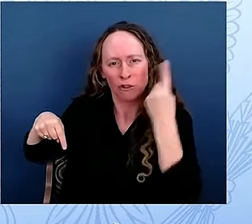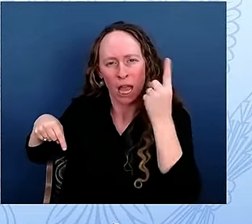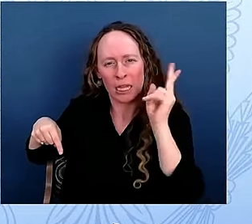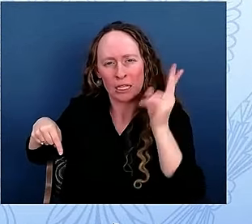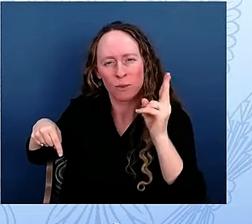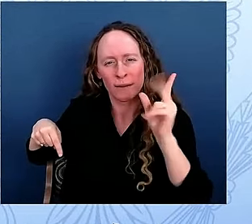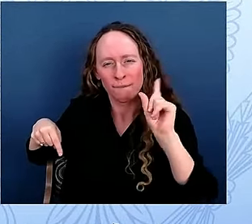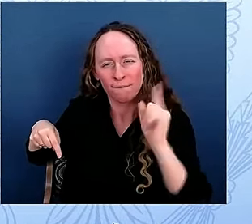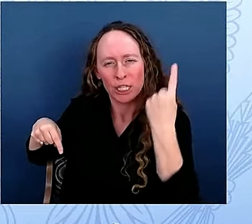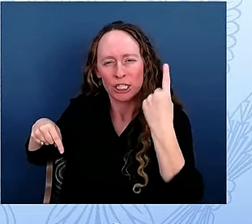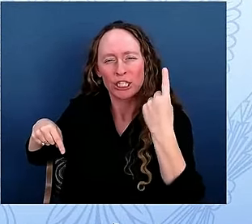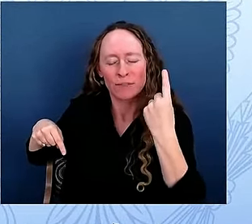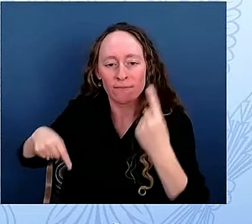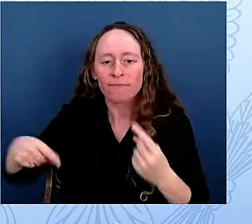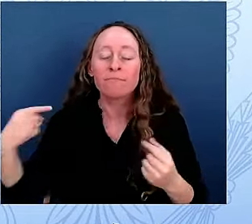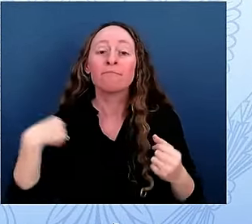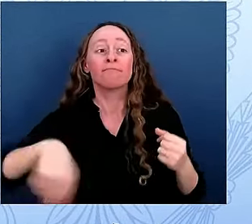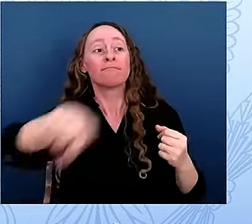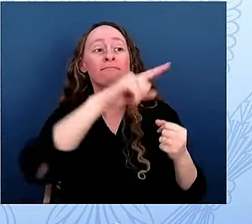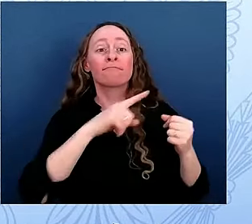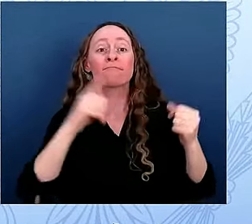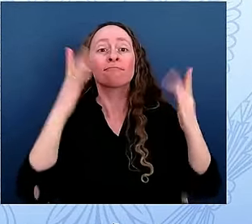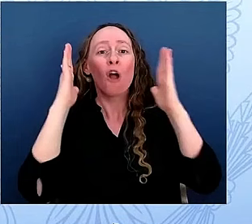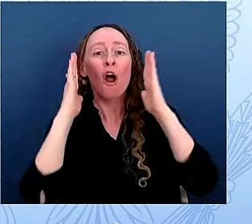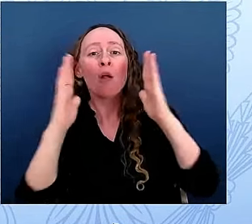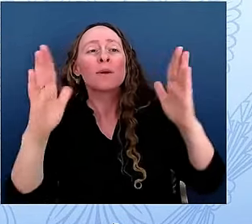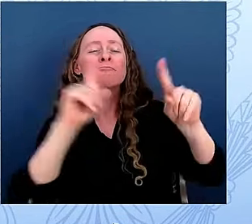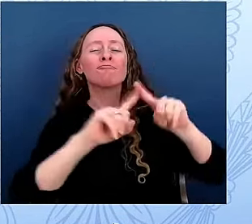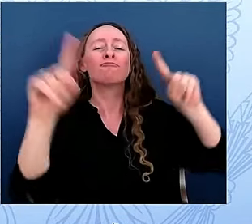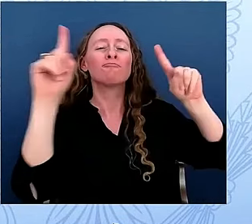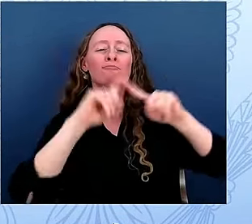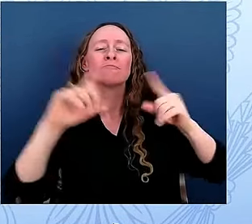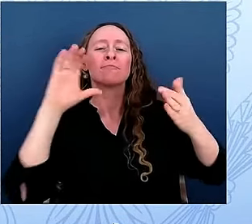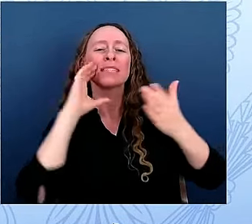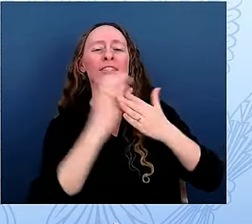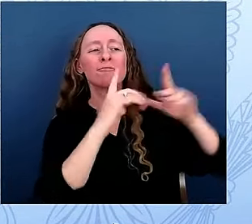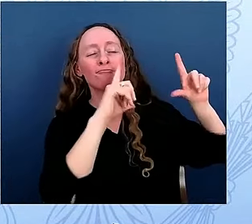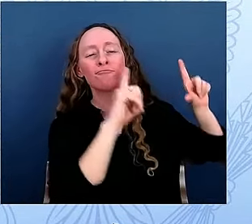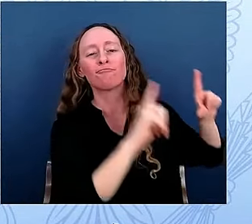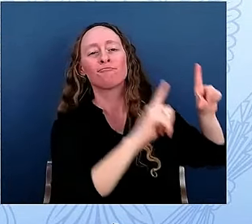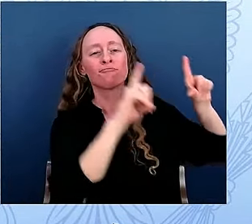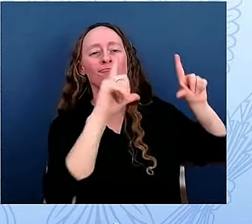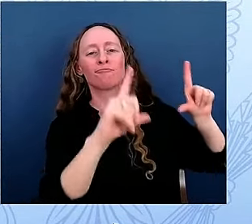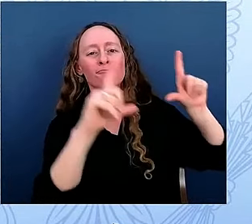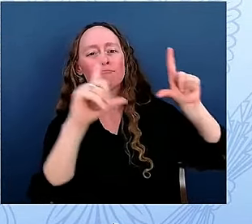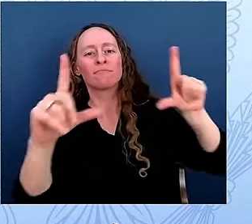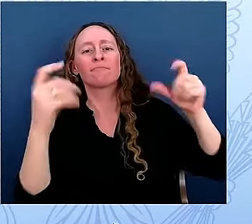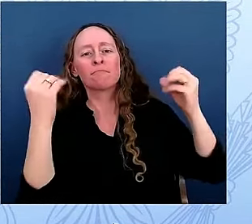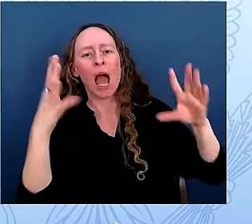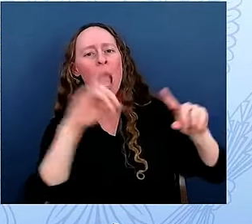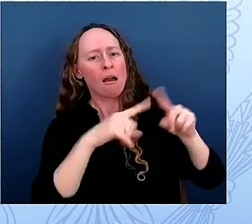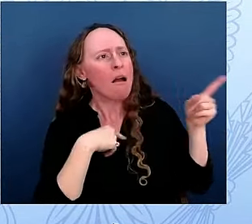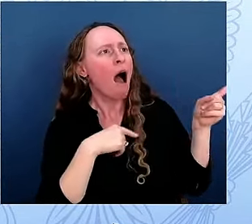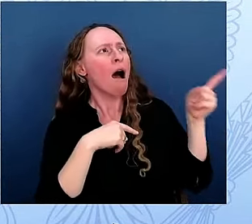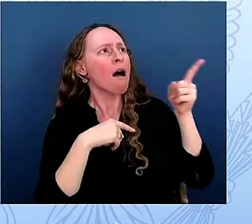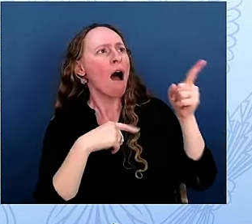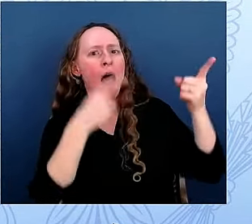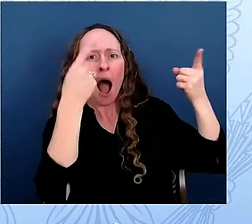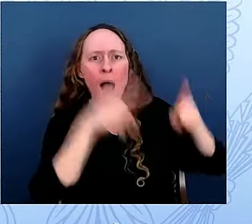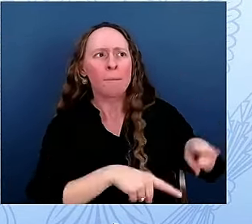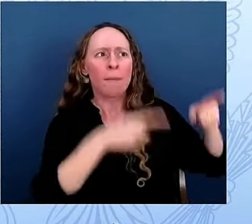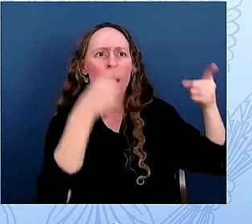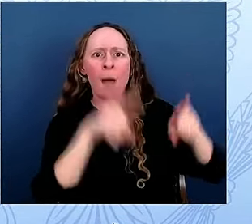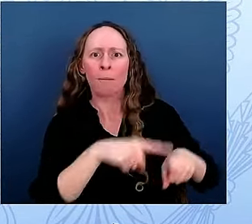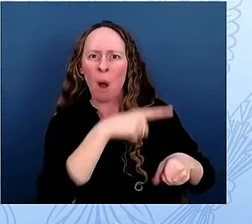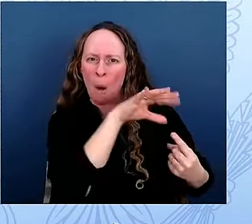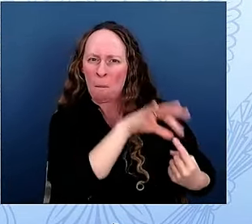people of all ages will learn more about the vital events that have taken place here. And most importantly, about the people who have lived here,